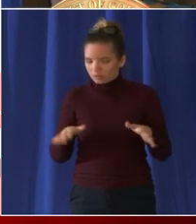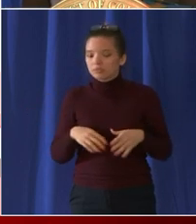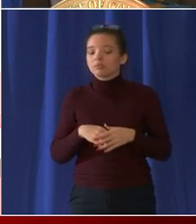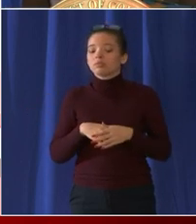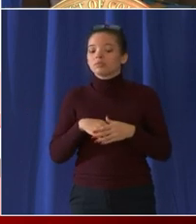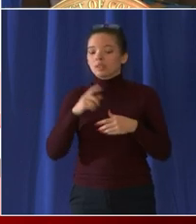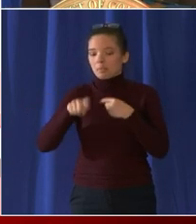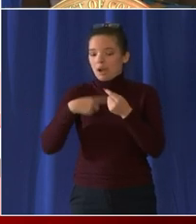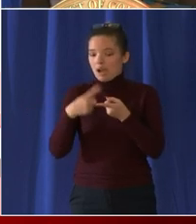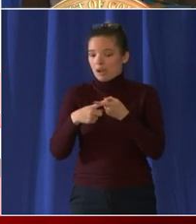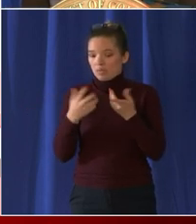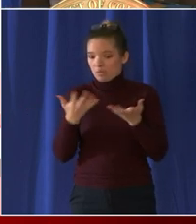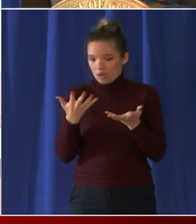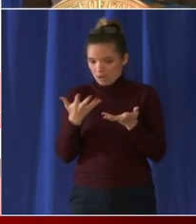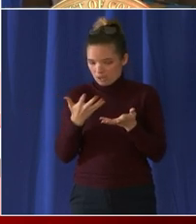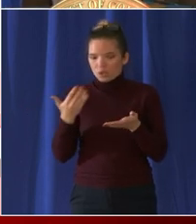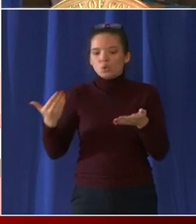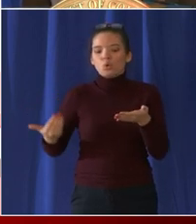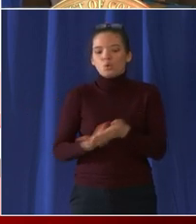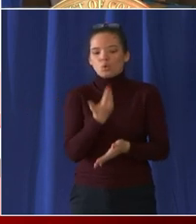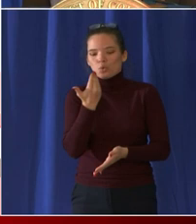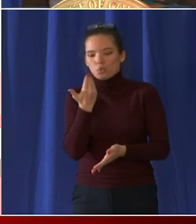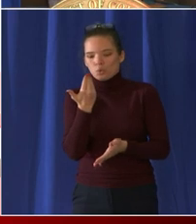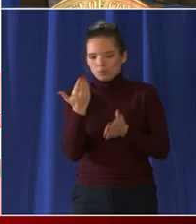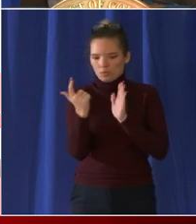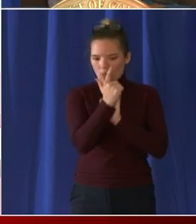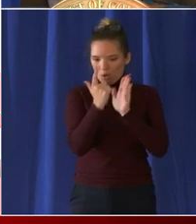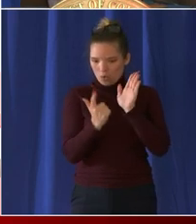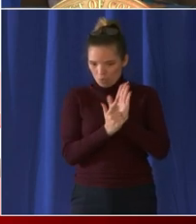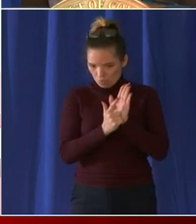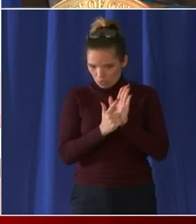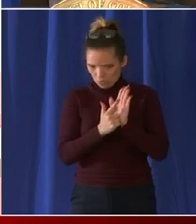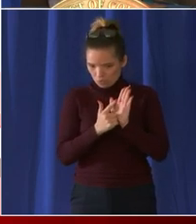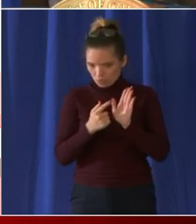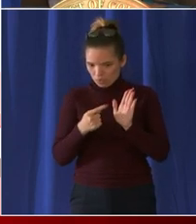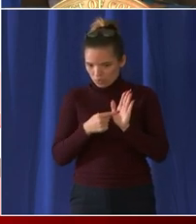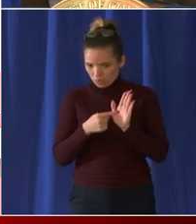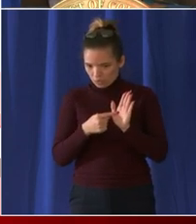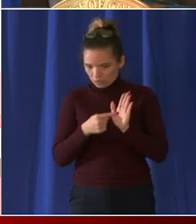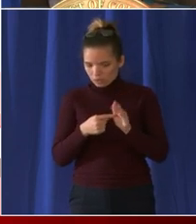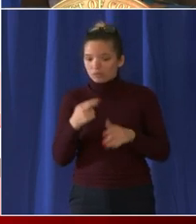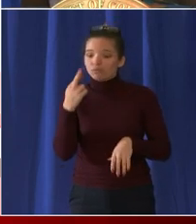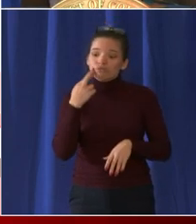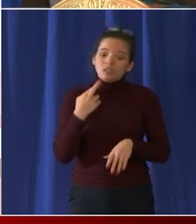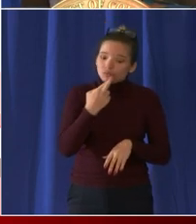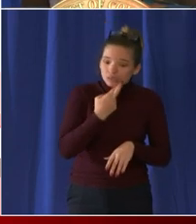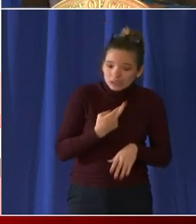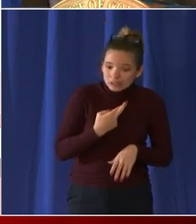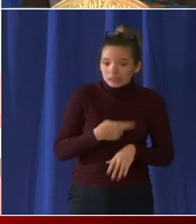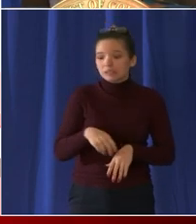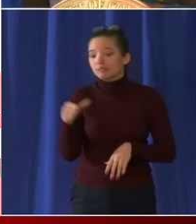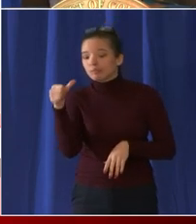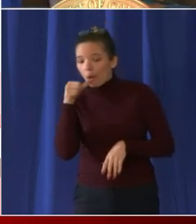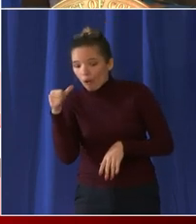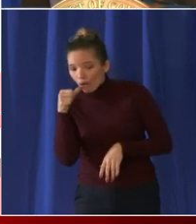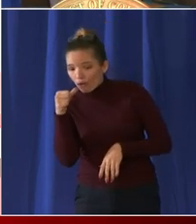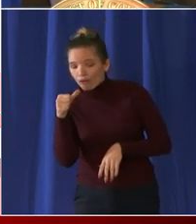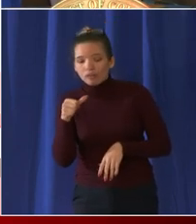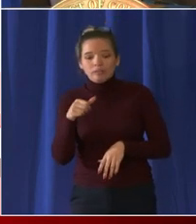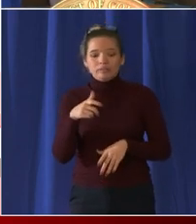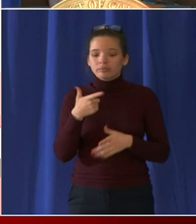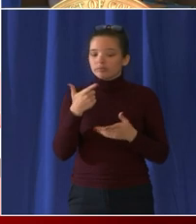put this mandate in place restaurants bars nightclubs are impacted indoor cultural and entertainment